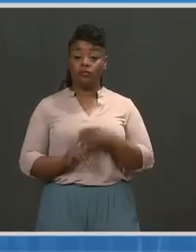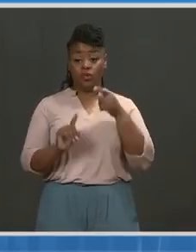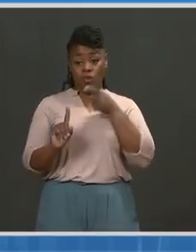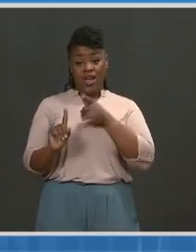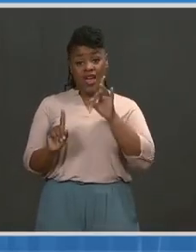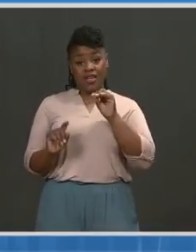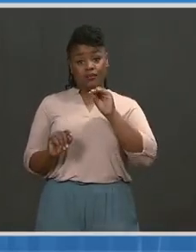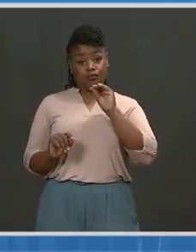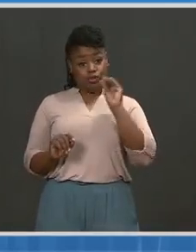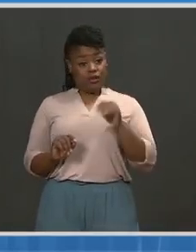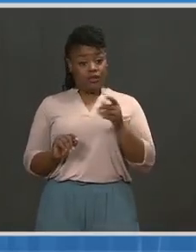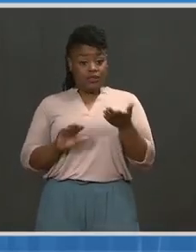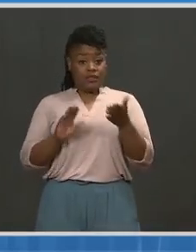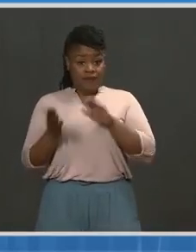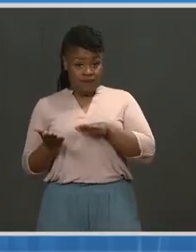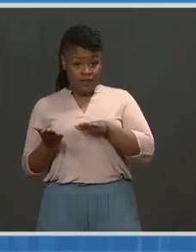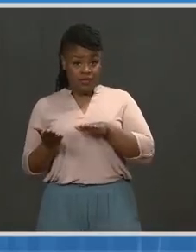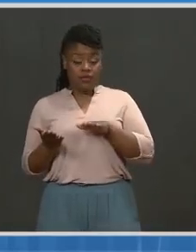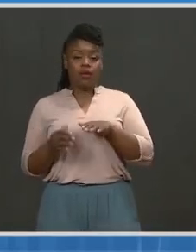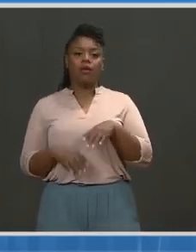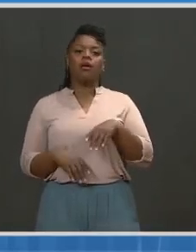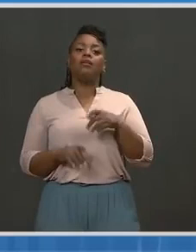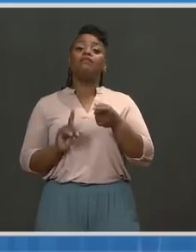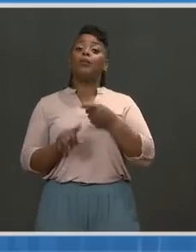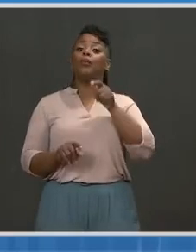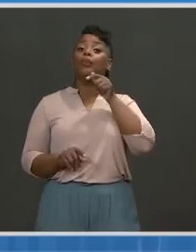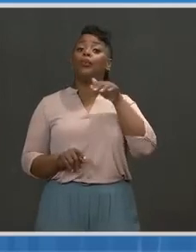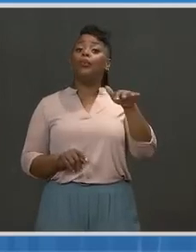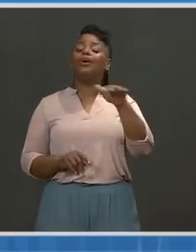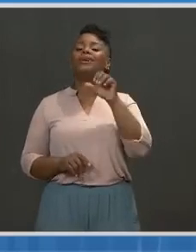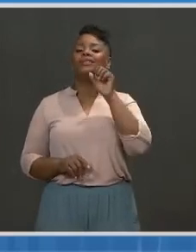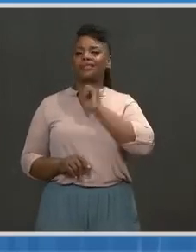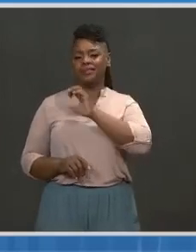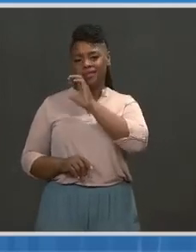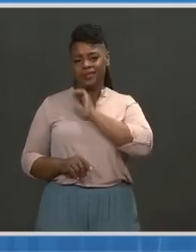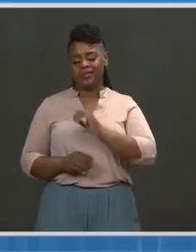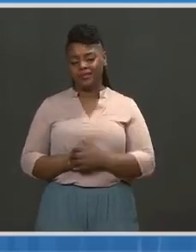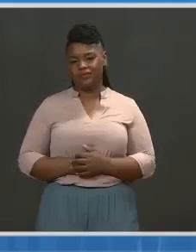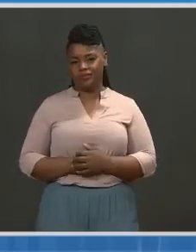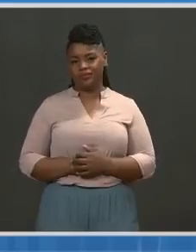reminder, 80 percent of deaths in the U.S. have occurred among seniors.